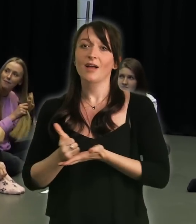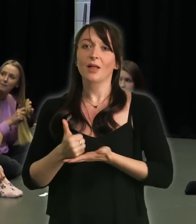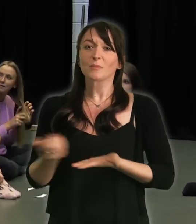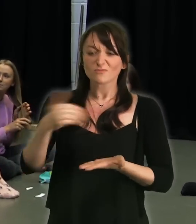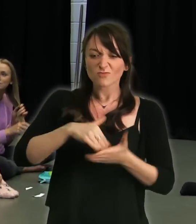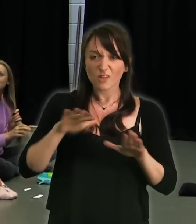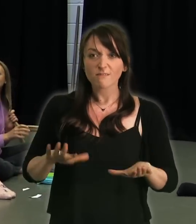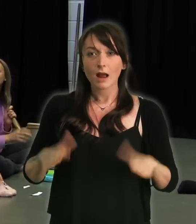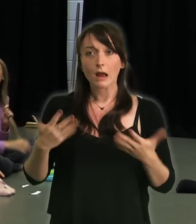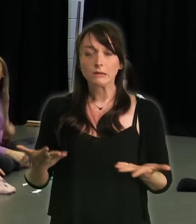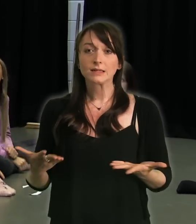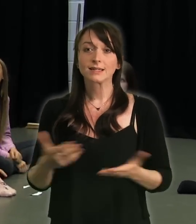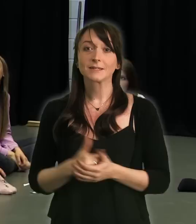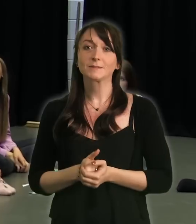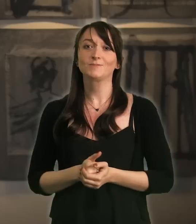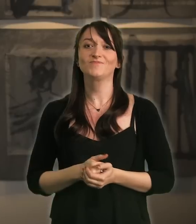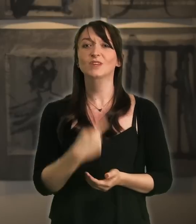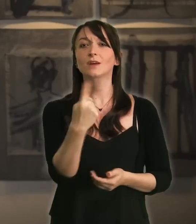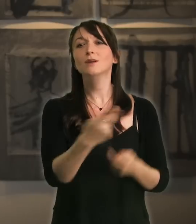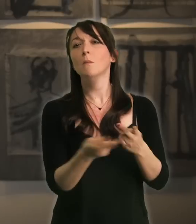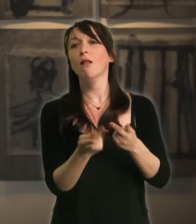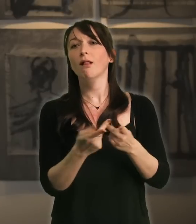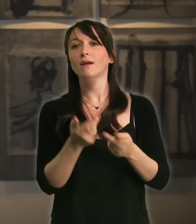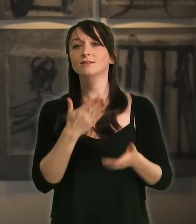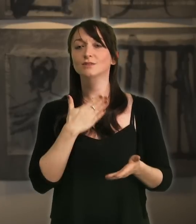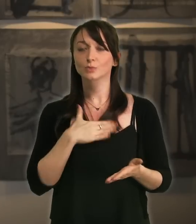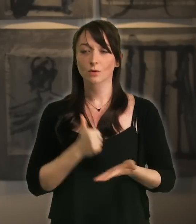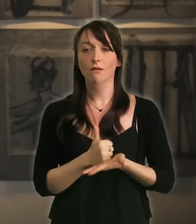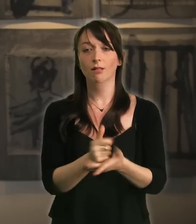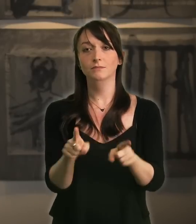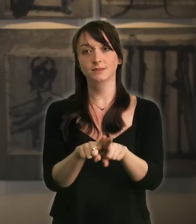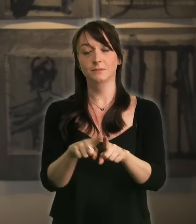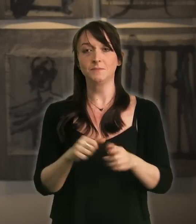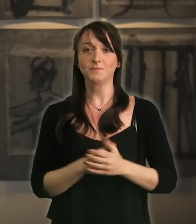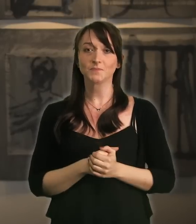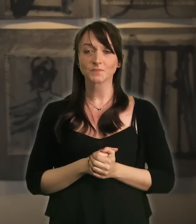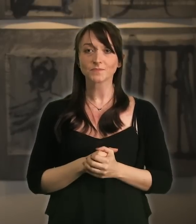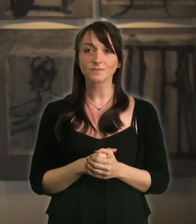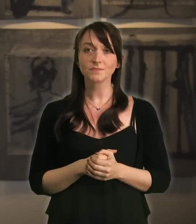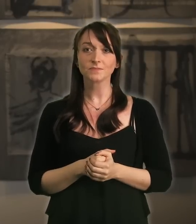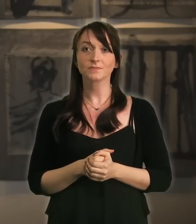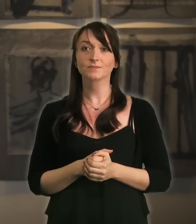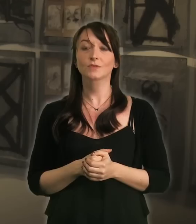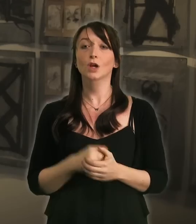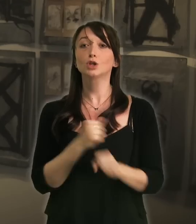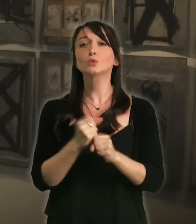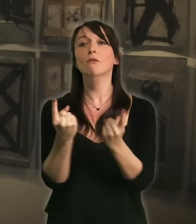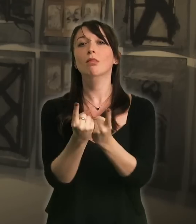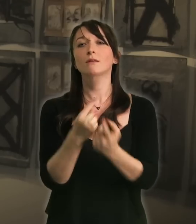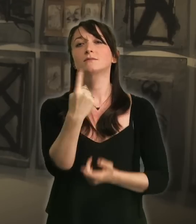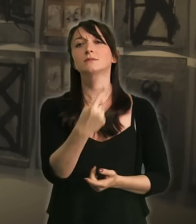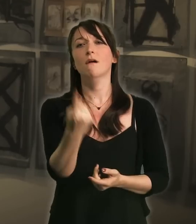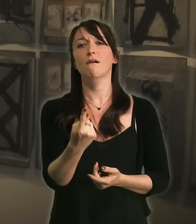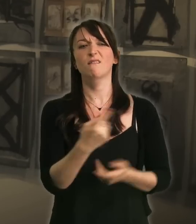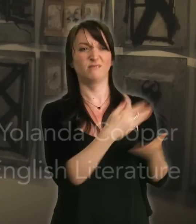helped me gain a lot of confidence and kind of helped me to get to the place that I am now so I kind of wanted to do that for someone else. Do things for